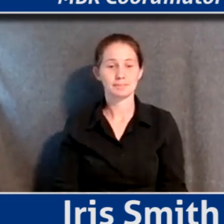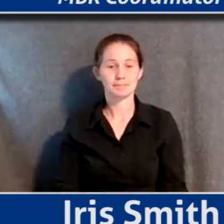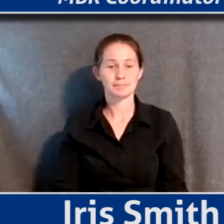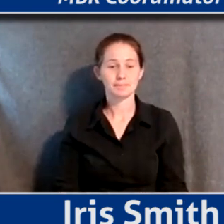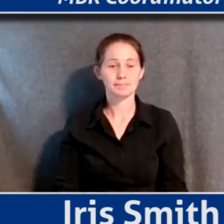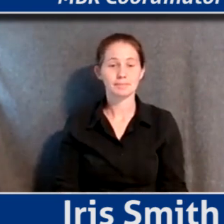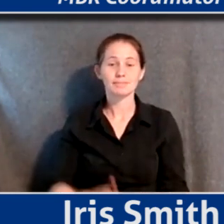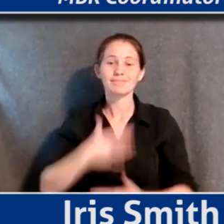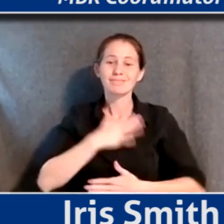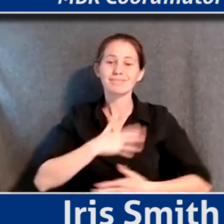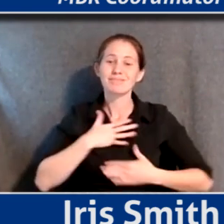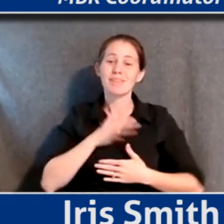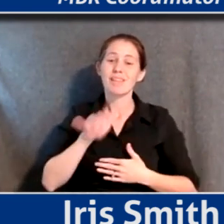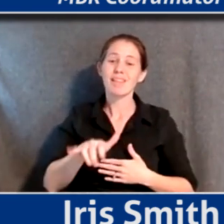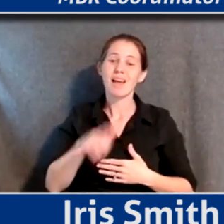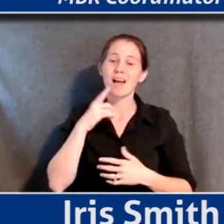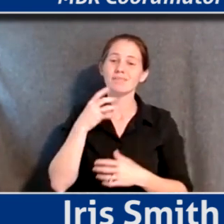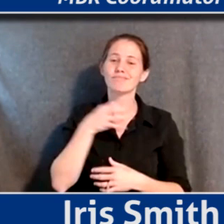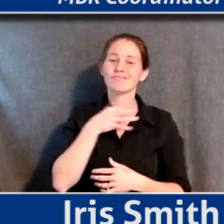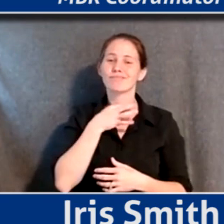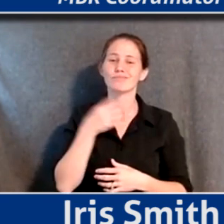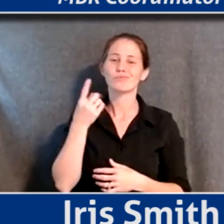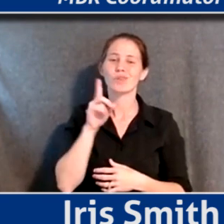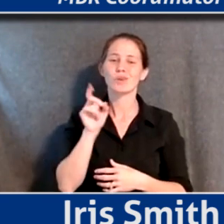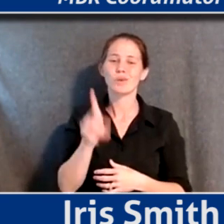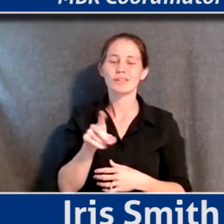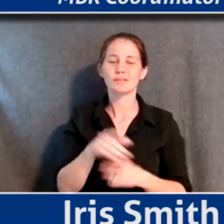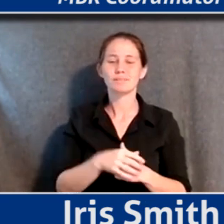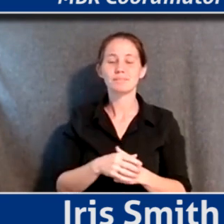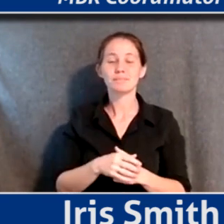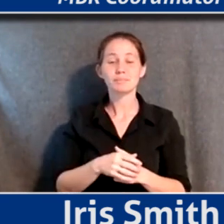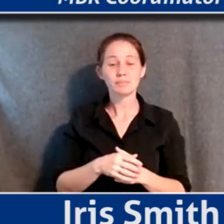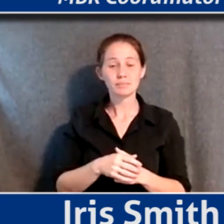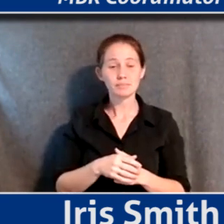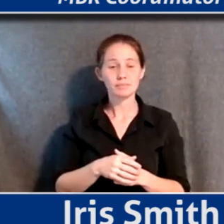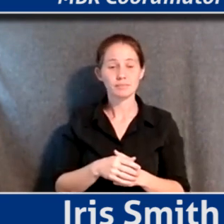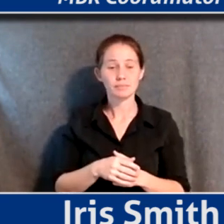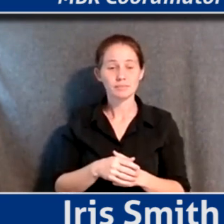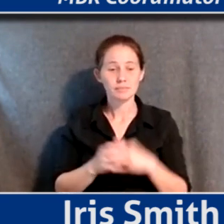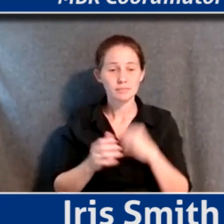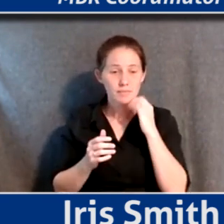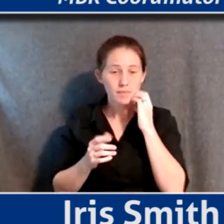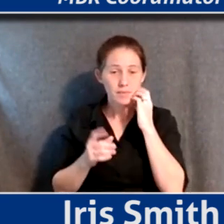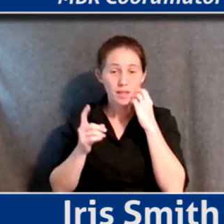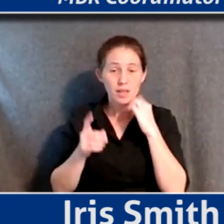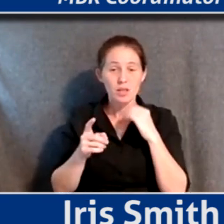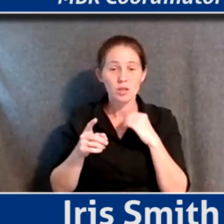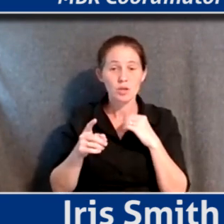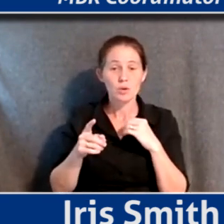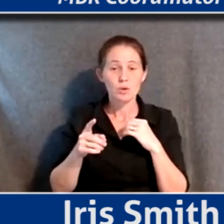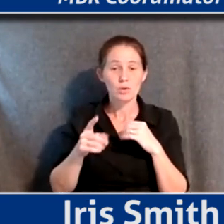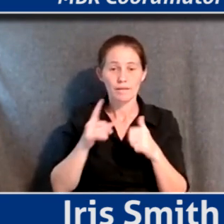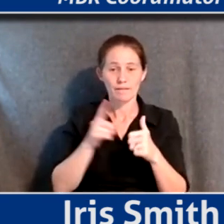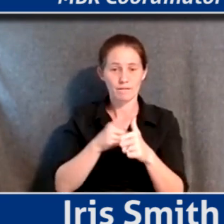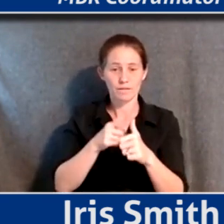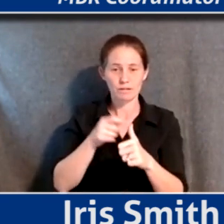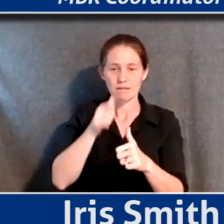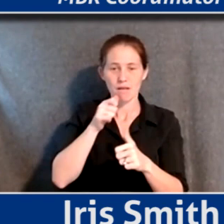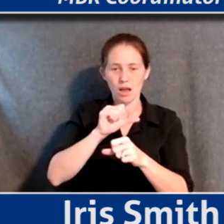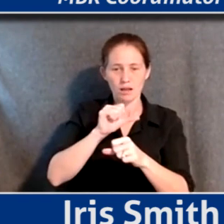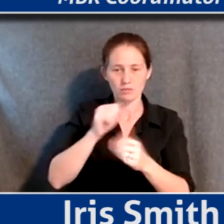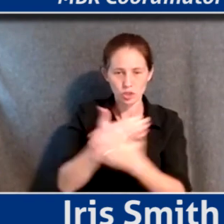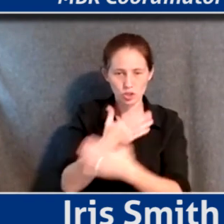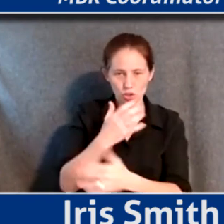I appreciate that. I'm wondering, another question for everybody. You all are so thoughtful to make clear that this is, first of all, not new work,